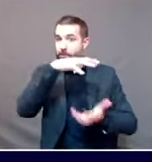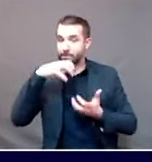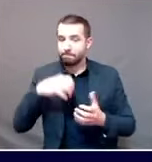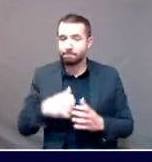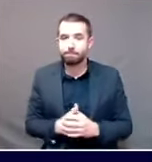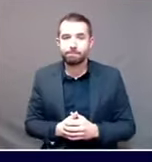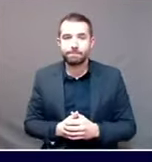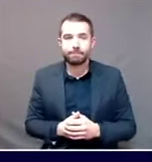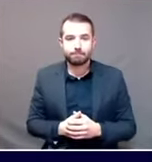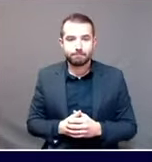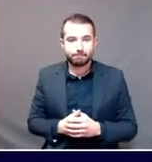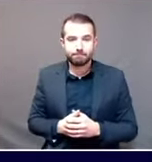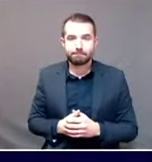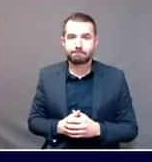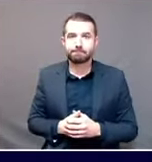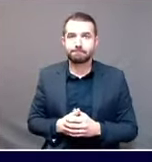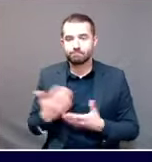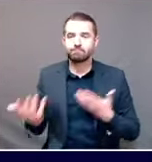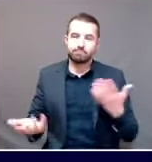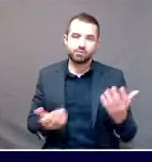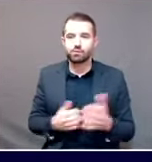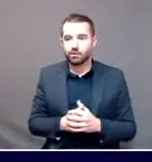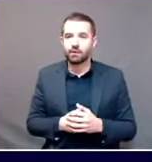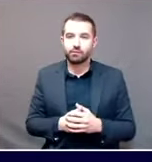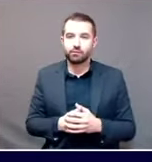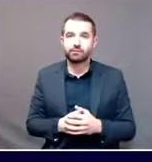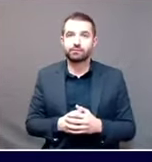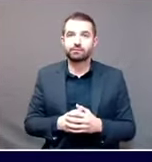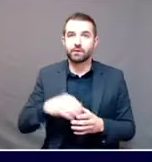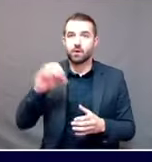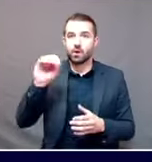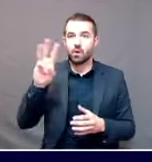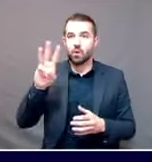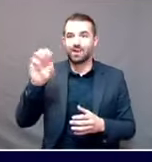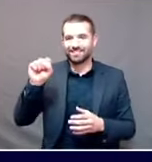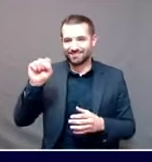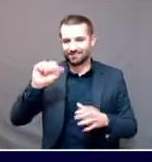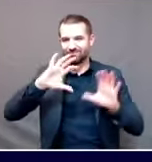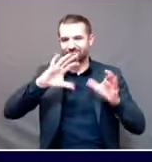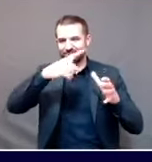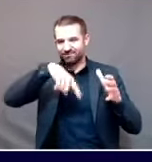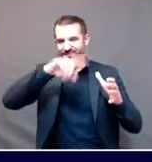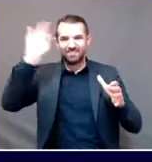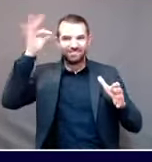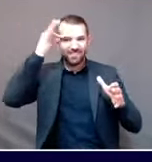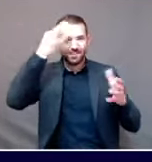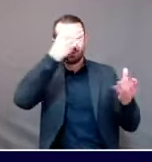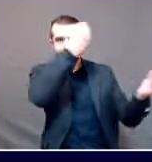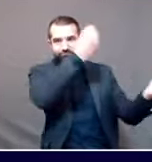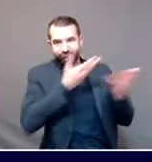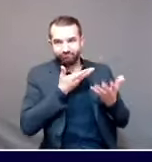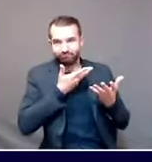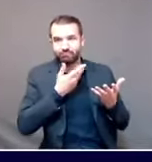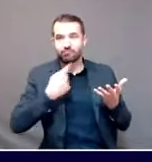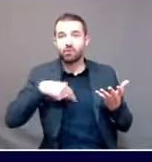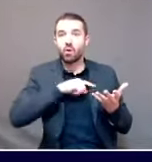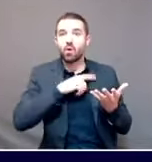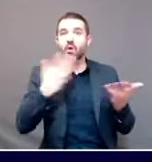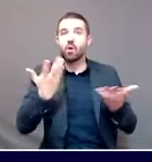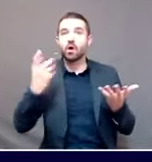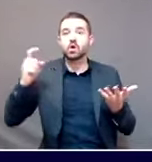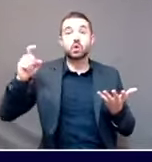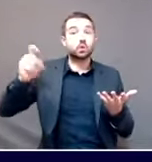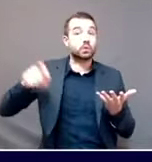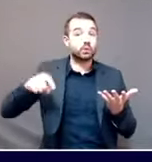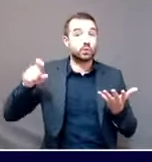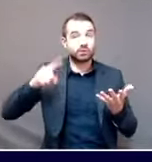it's Operation Warp Speed has briefed us on what we should expect to receive, not just for the